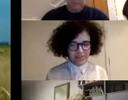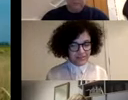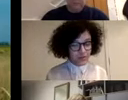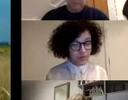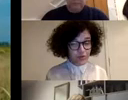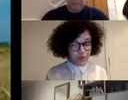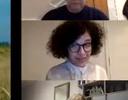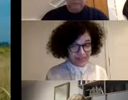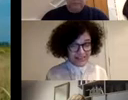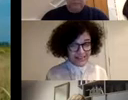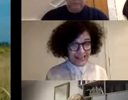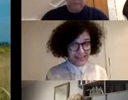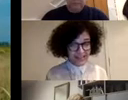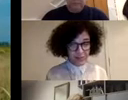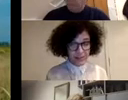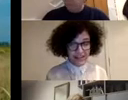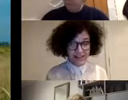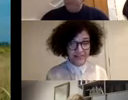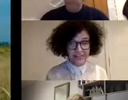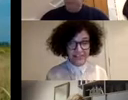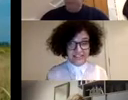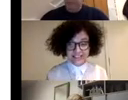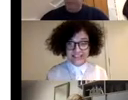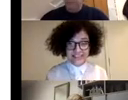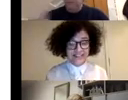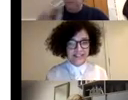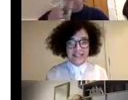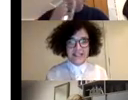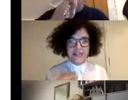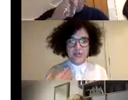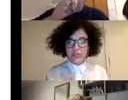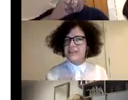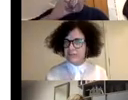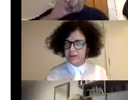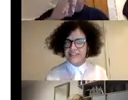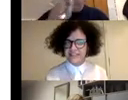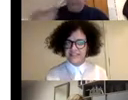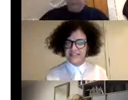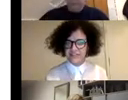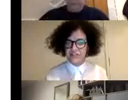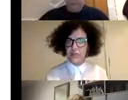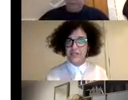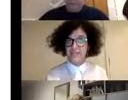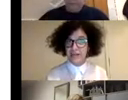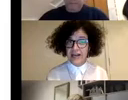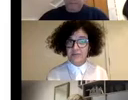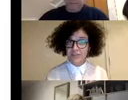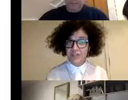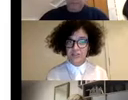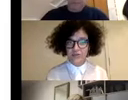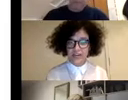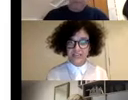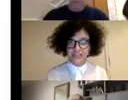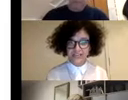important to understand that we have this twin crisis. So we have climate